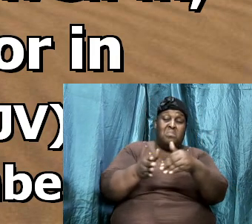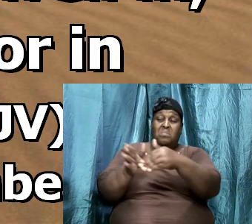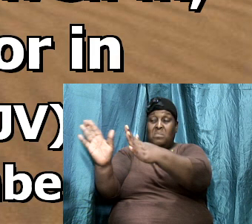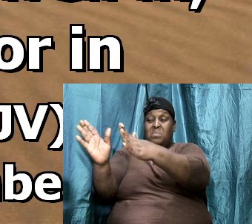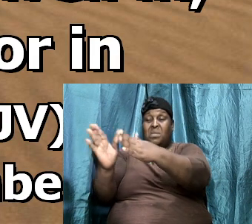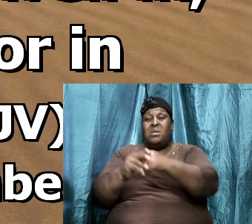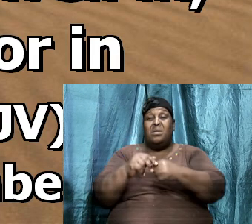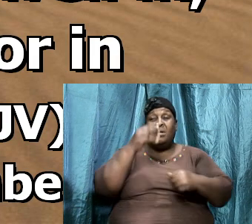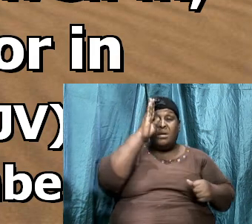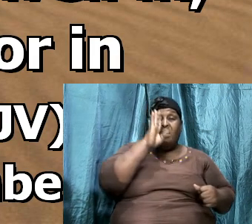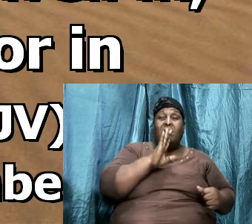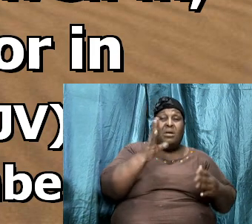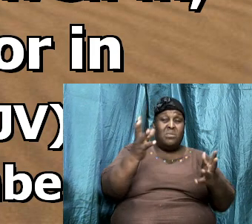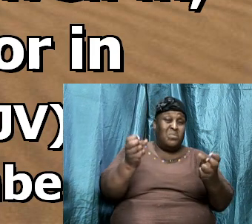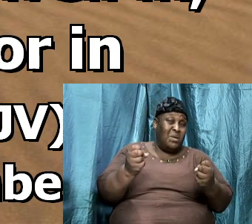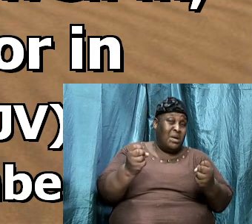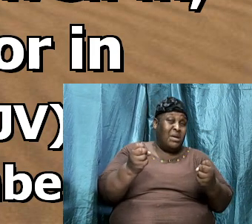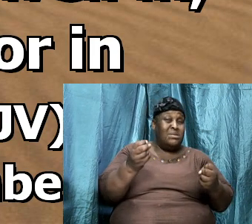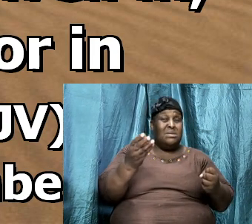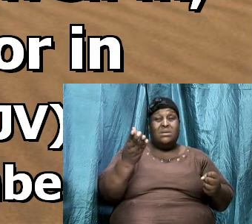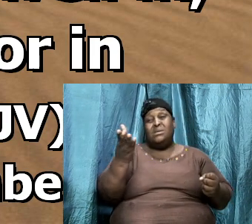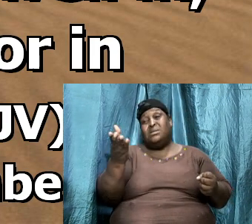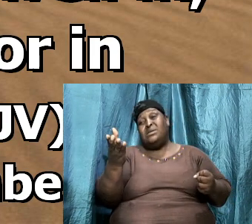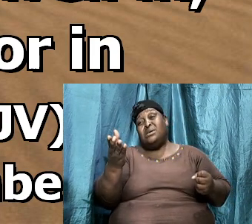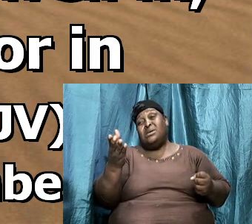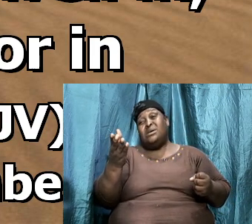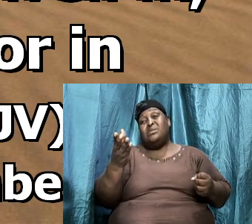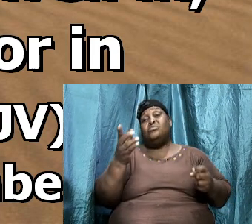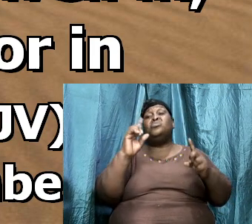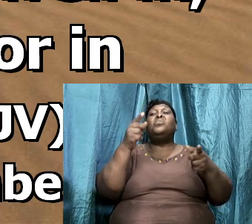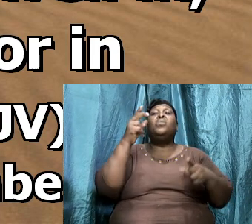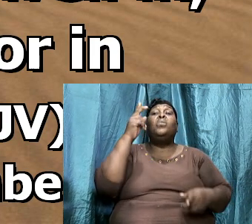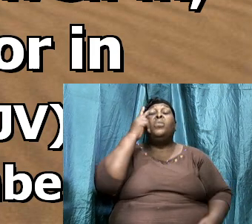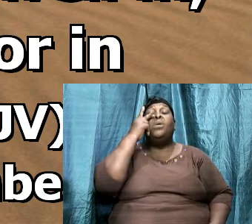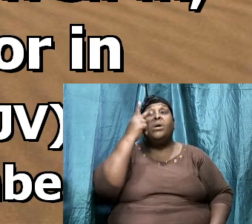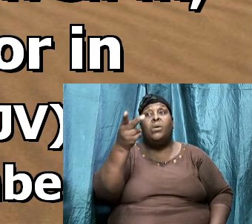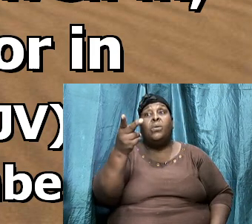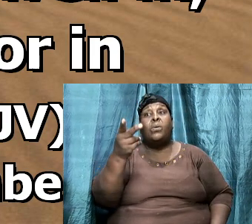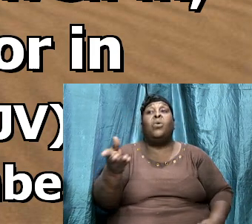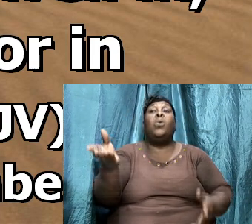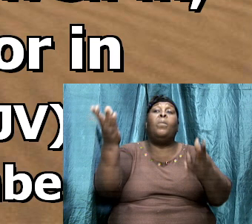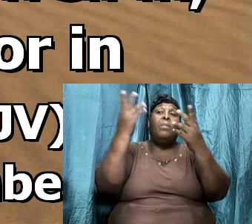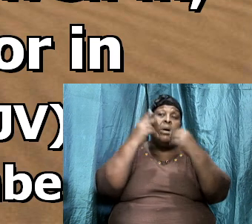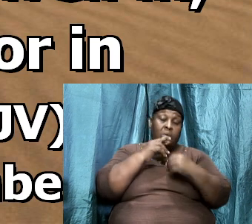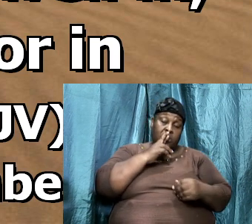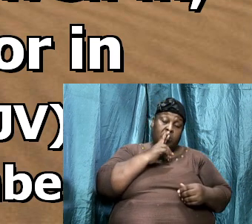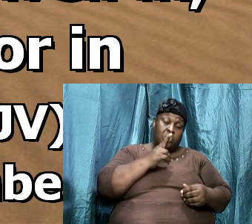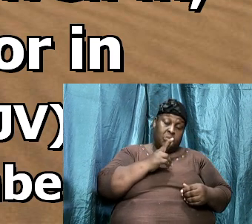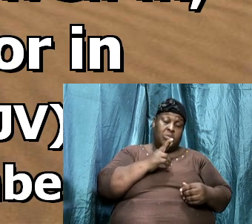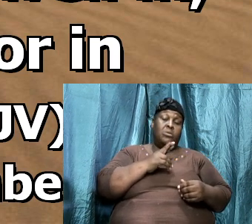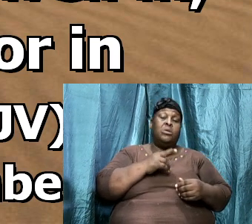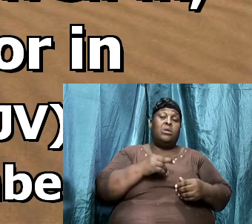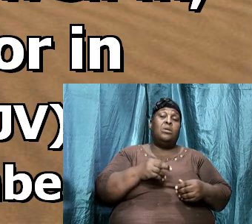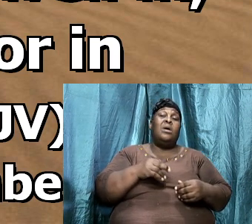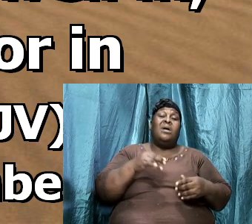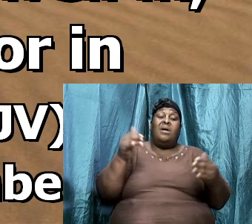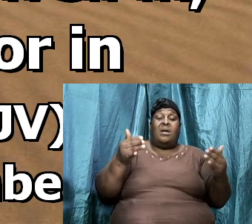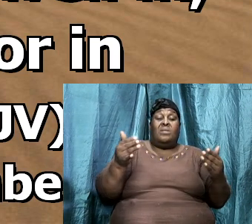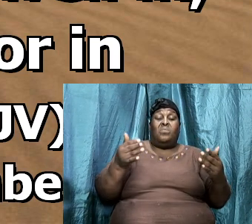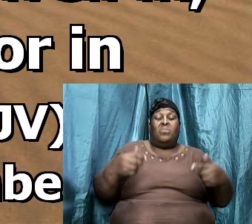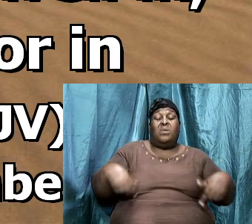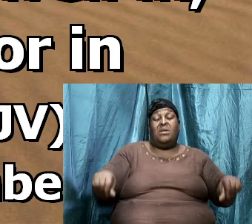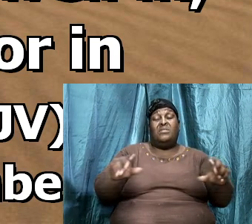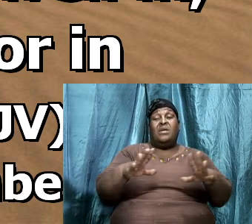to go down there and look and come back with a report. And what the land is that they